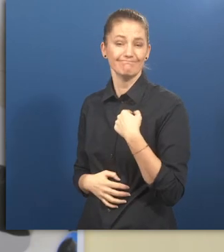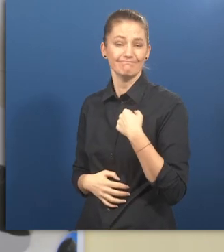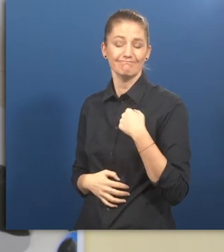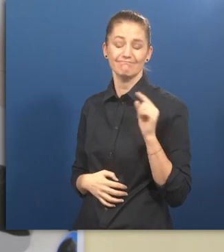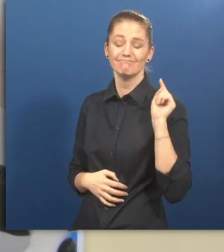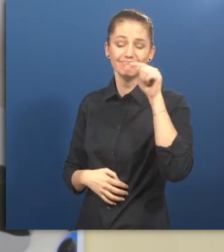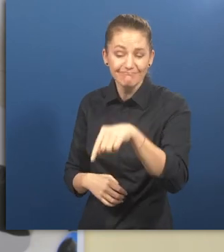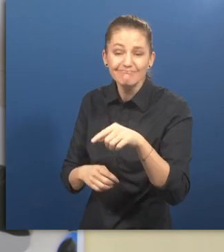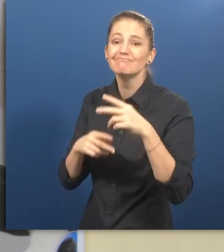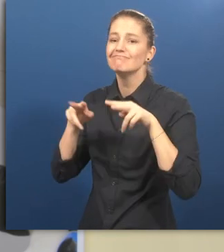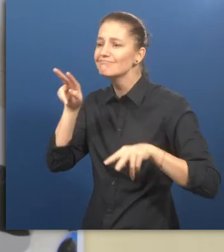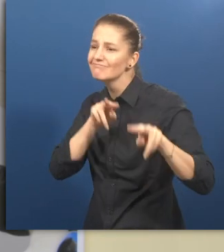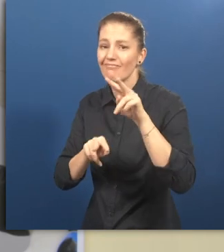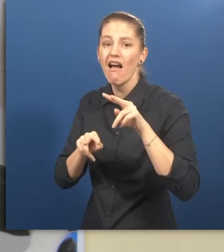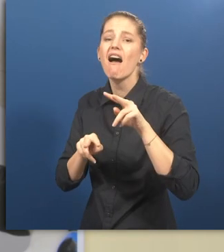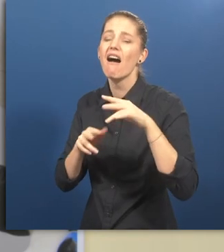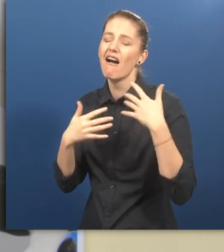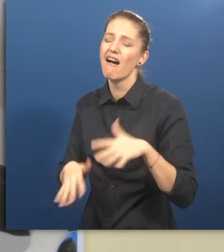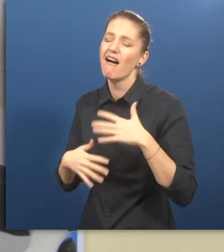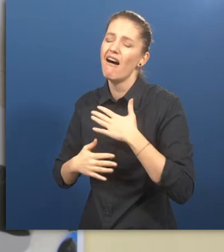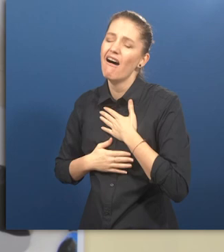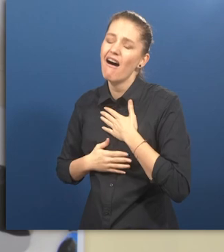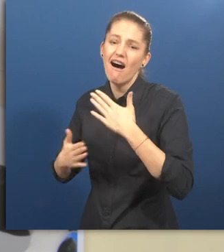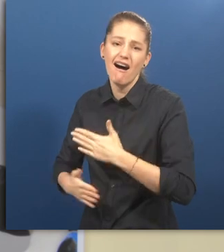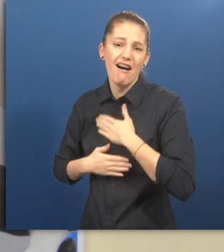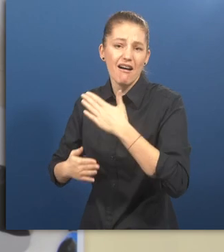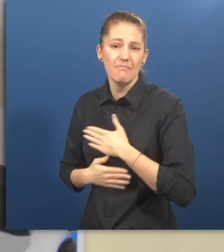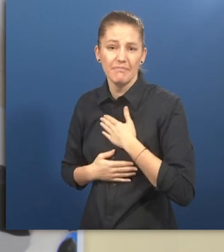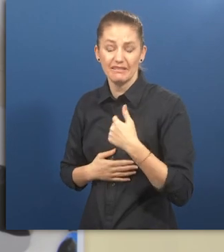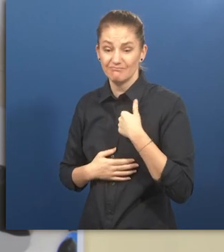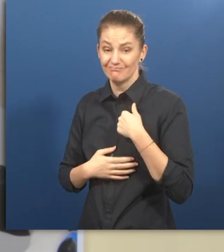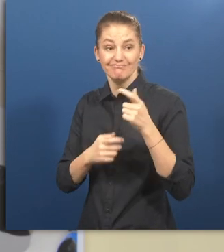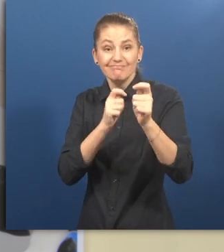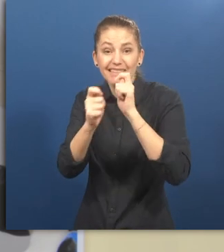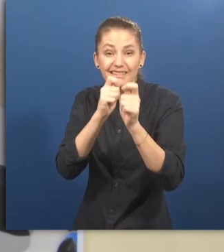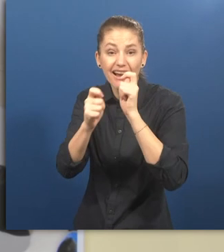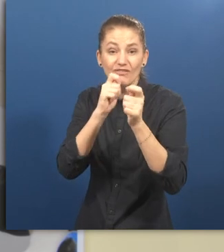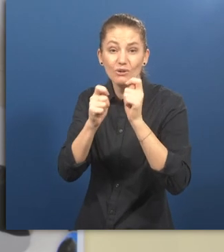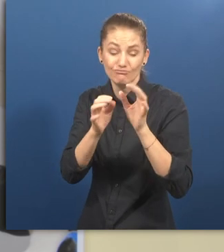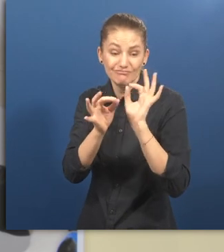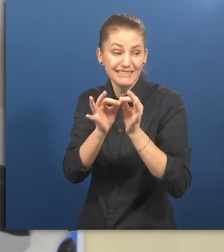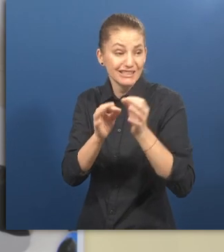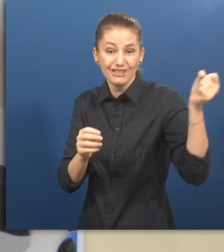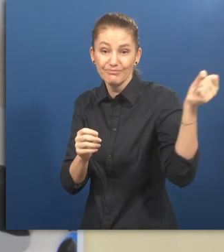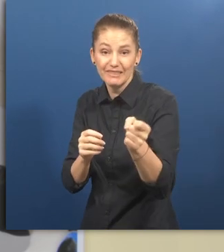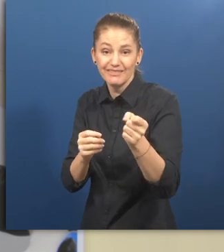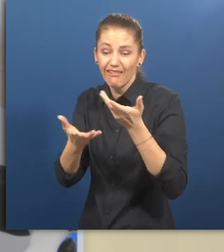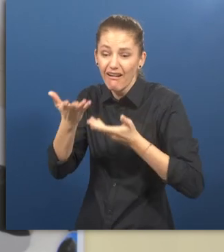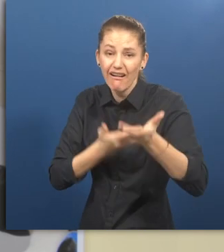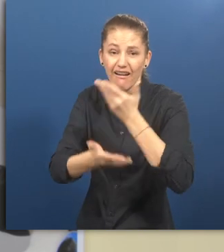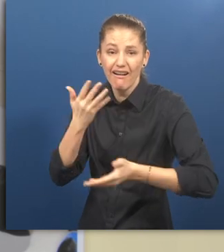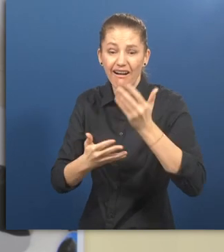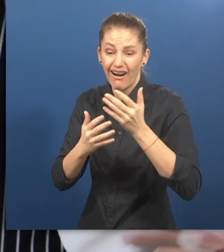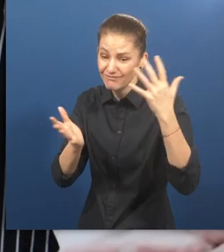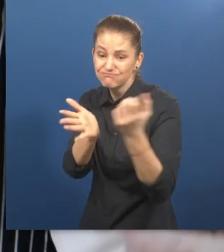were excited, I was interviewed and with the help of an interpreter, I got the job and I am very grateful for the entire